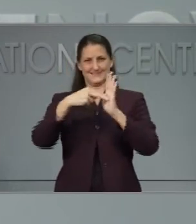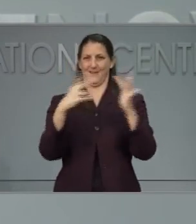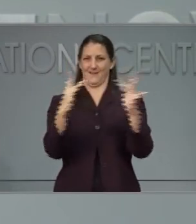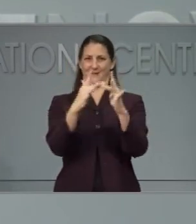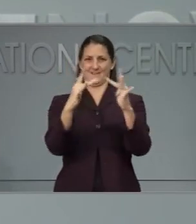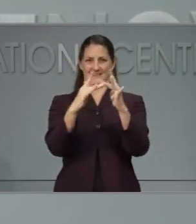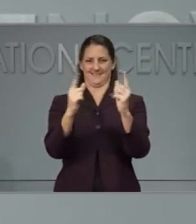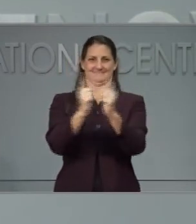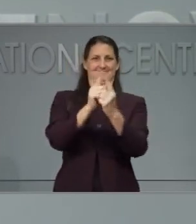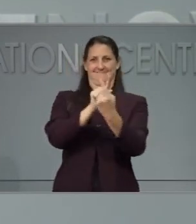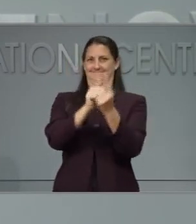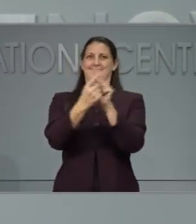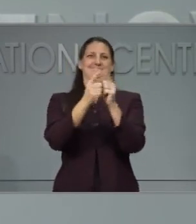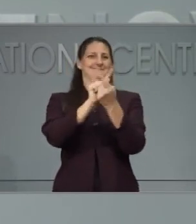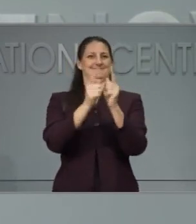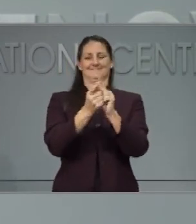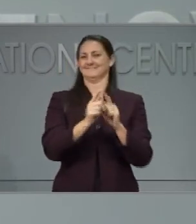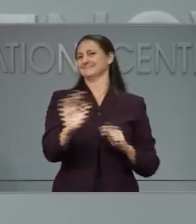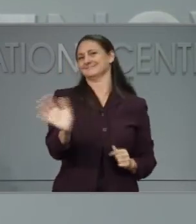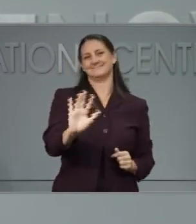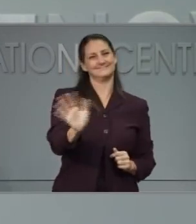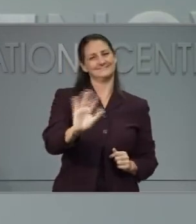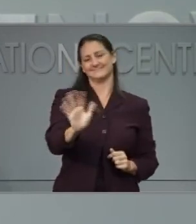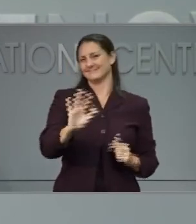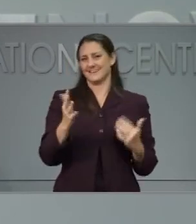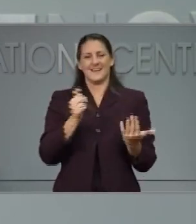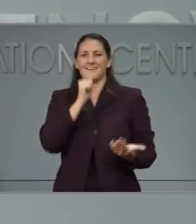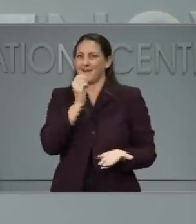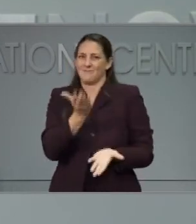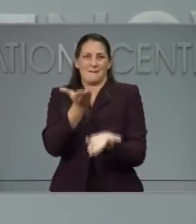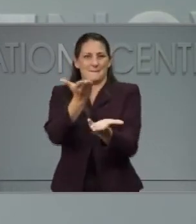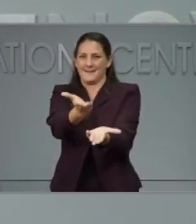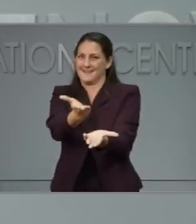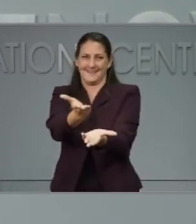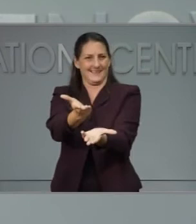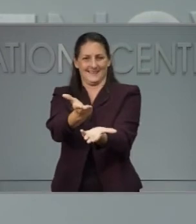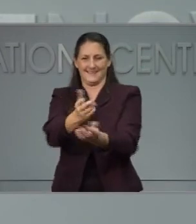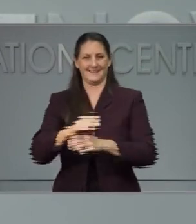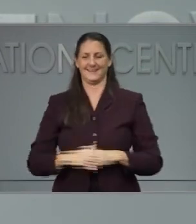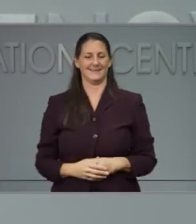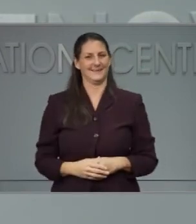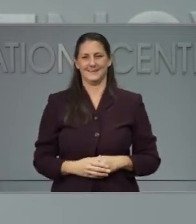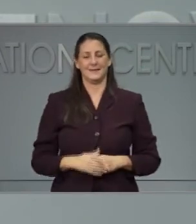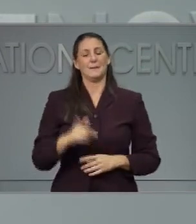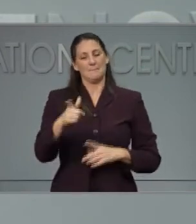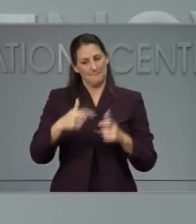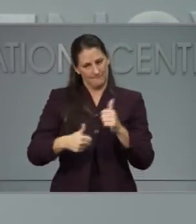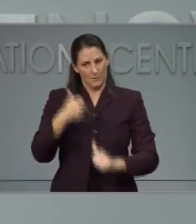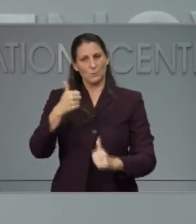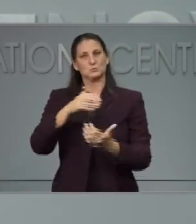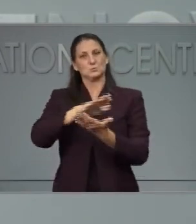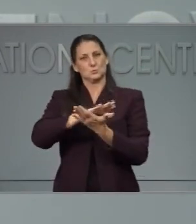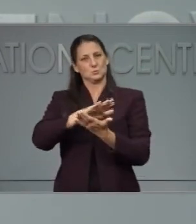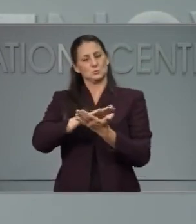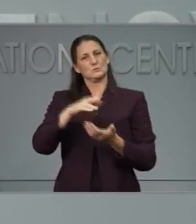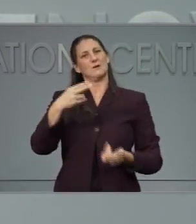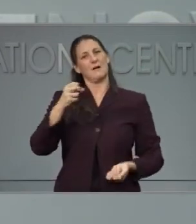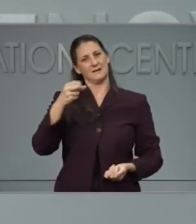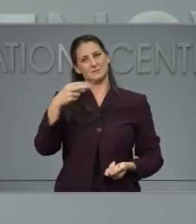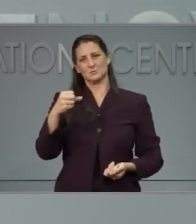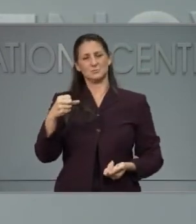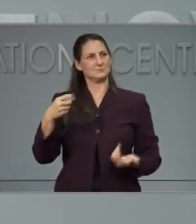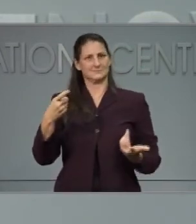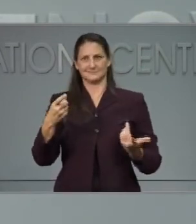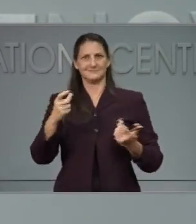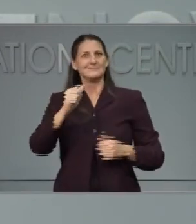we are saying that we do not recommend those at this time, particularly since we're seeing the vast majority of our schools and our high schools aren't even